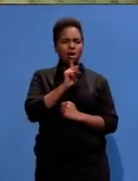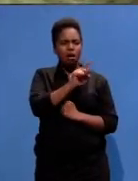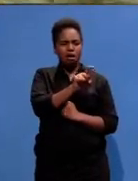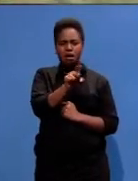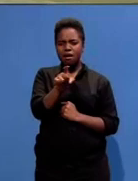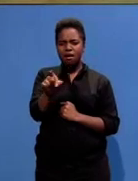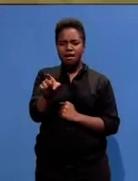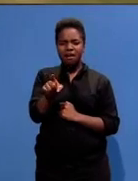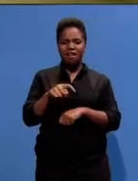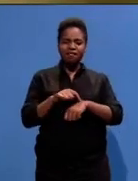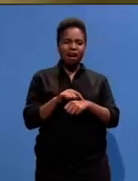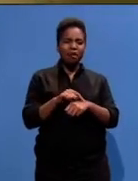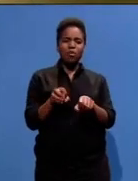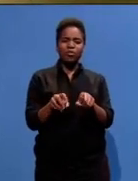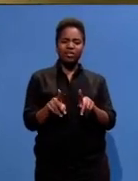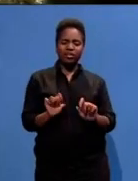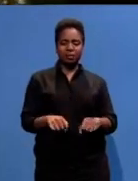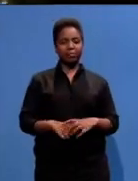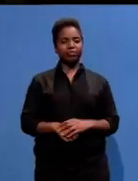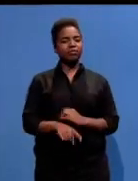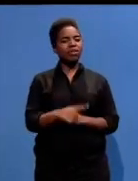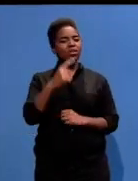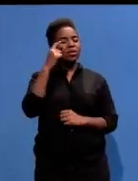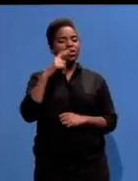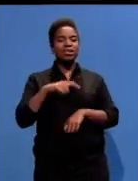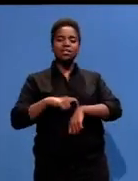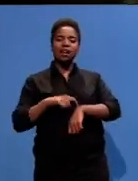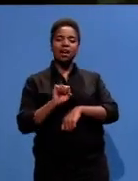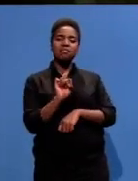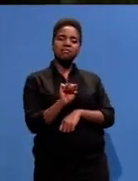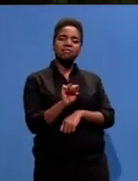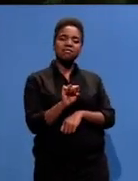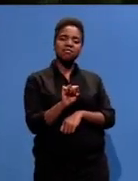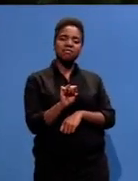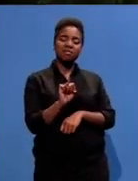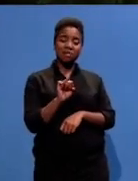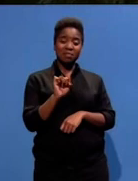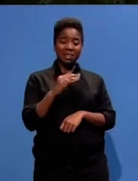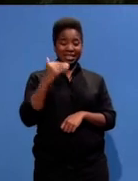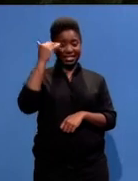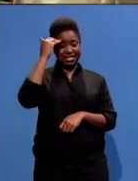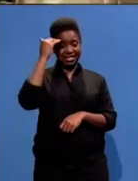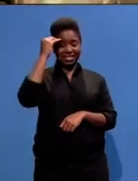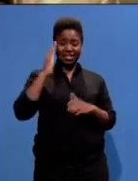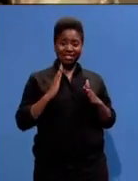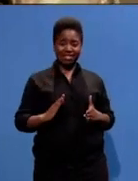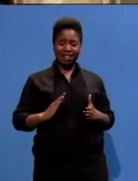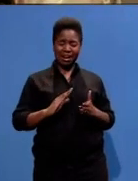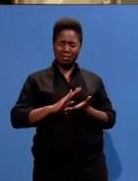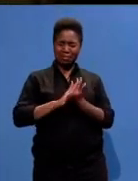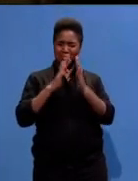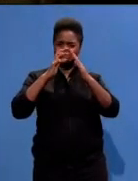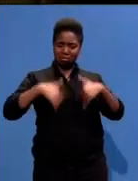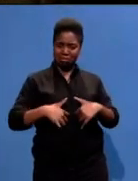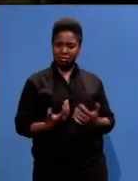Your time at the Lime Quarry was meant to physically and psychologically really break you. Talk me through that